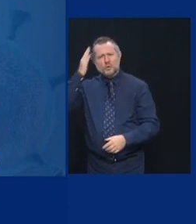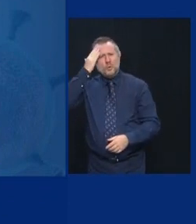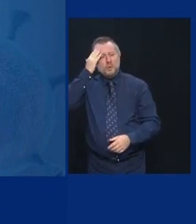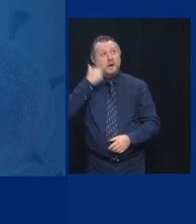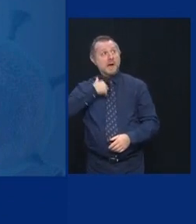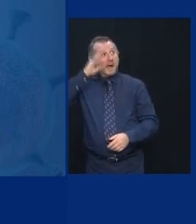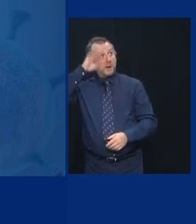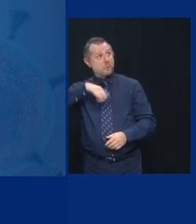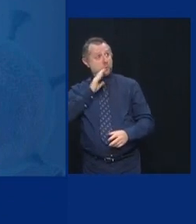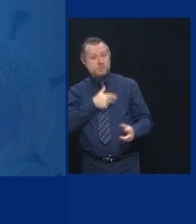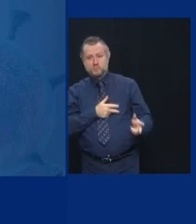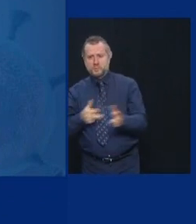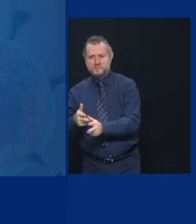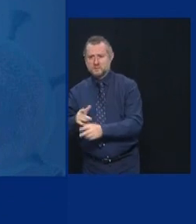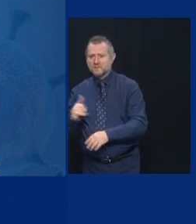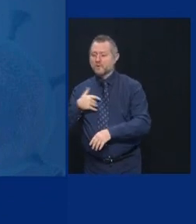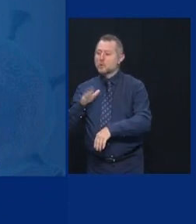know that.